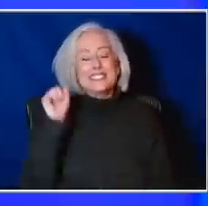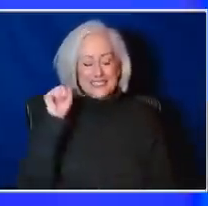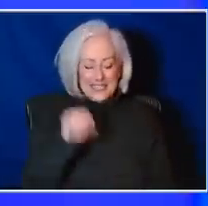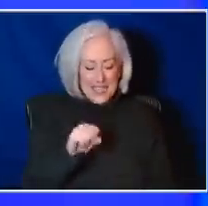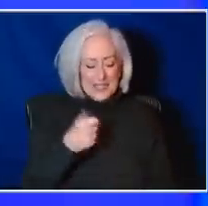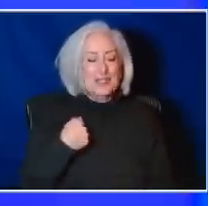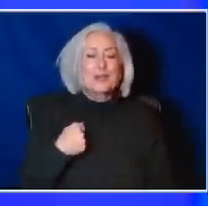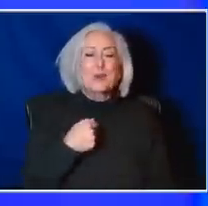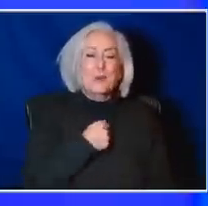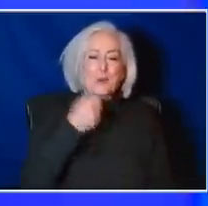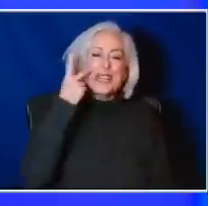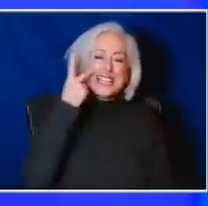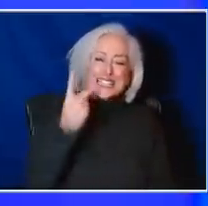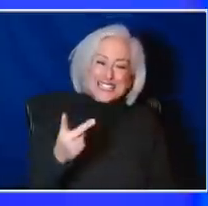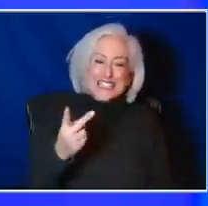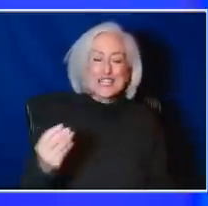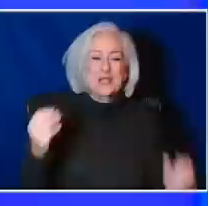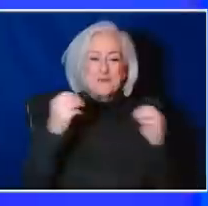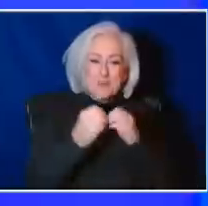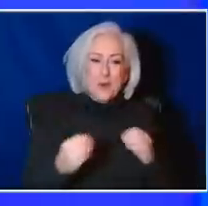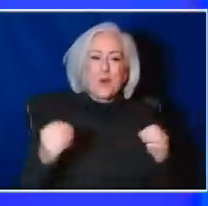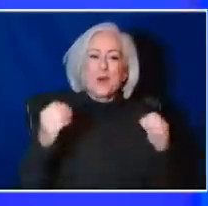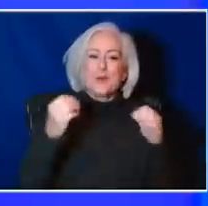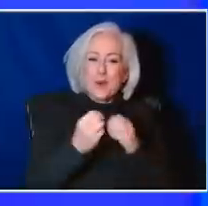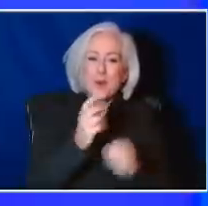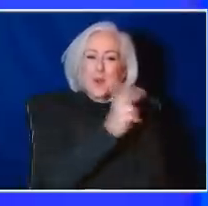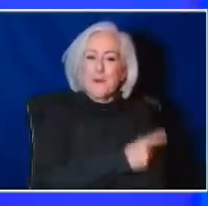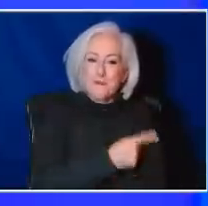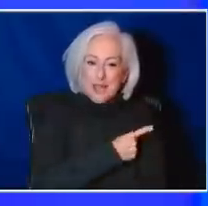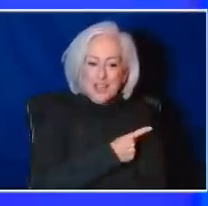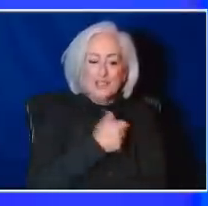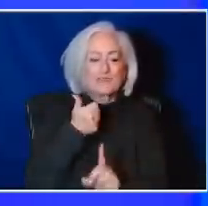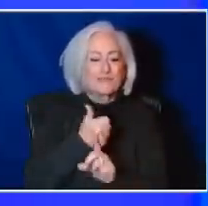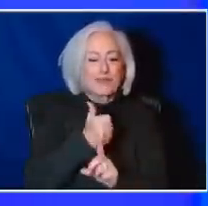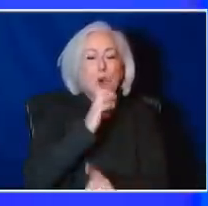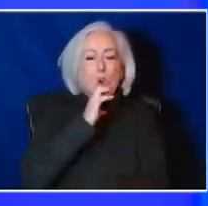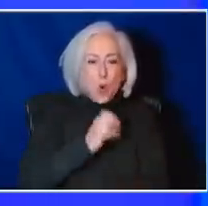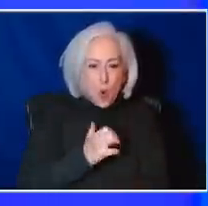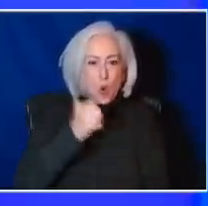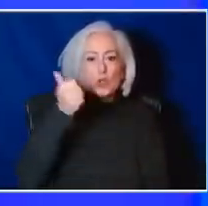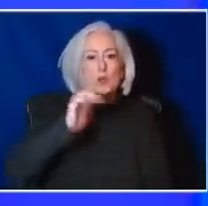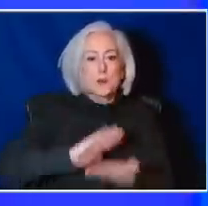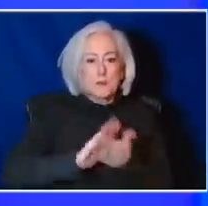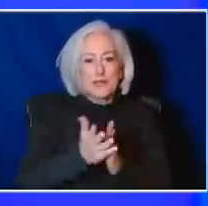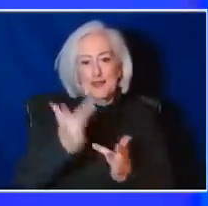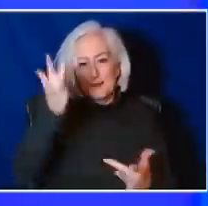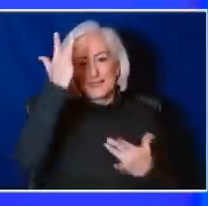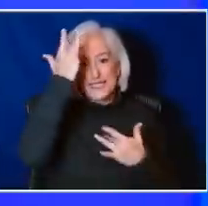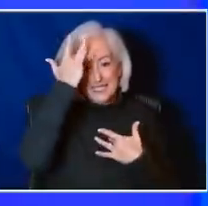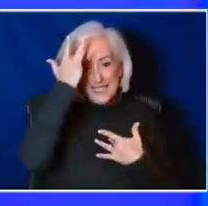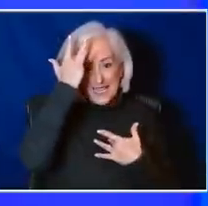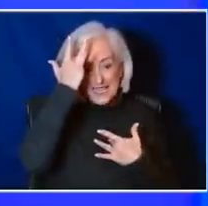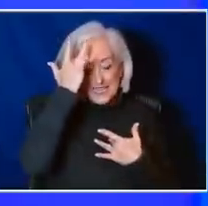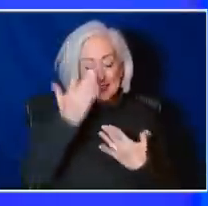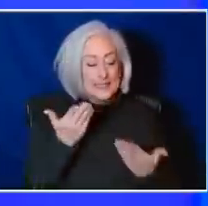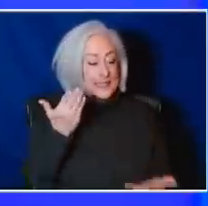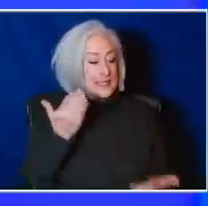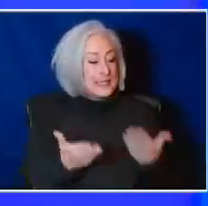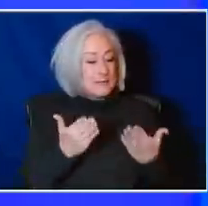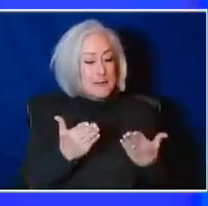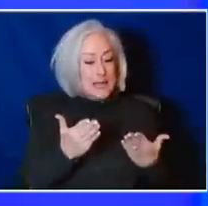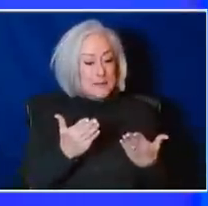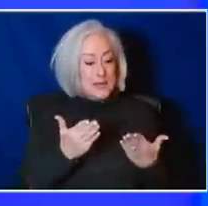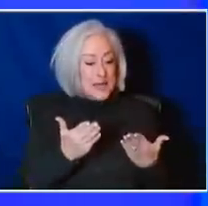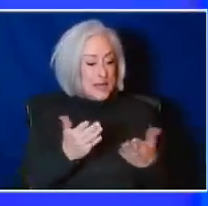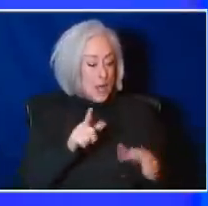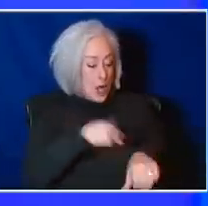seeing more patients that are older get sicker. And whether that's, you know, duration up from vaccine or how their immune